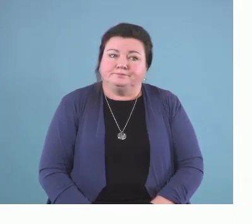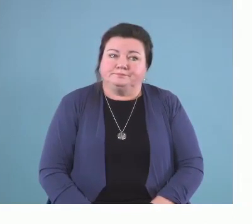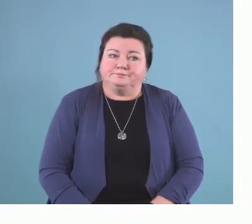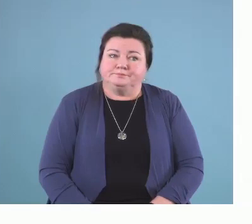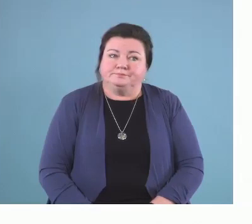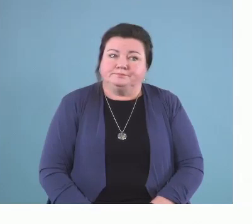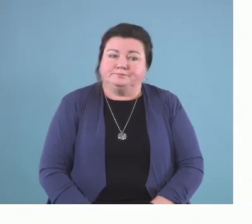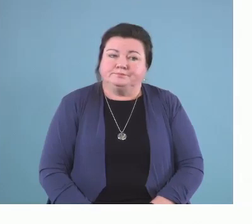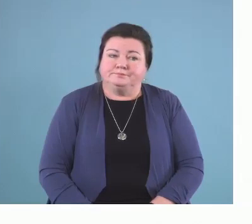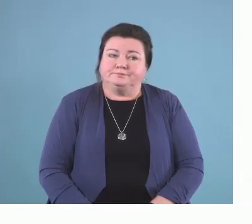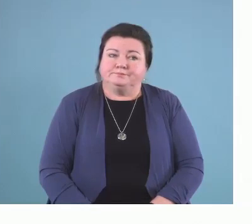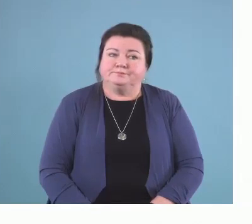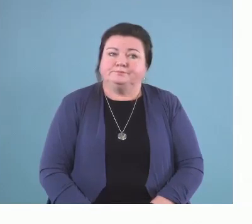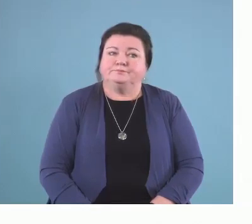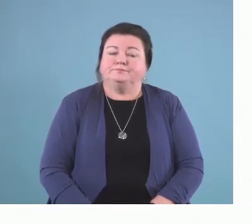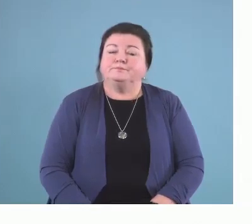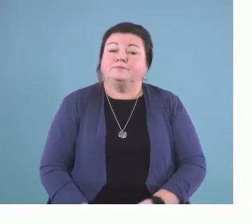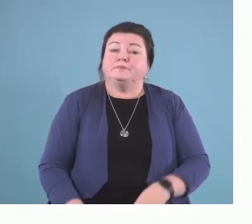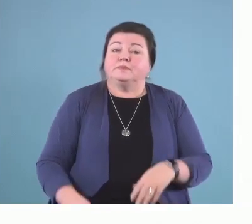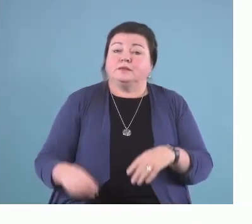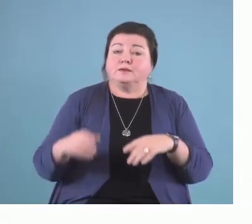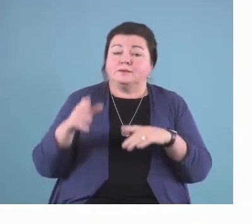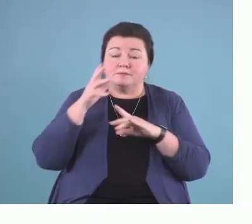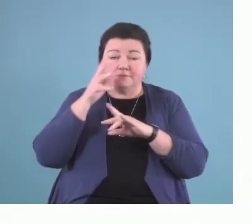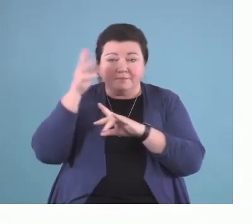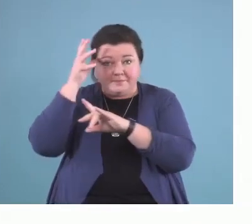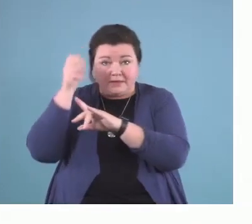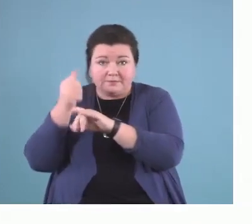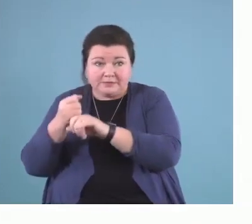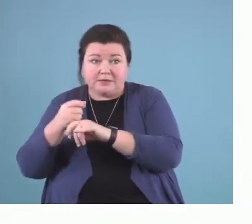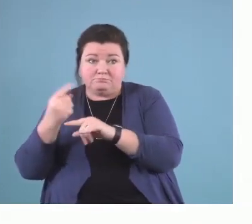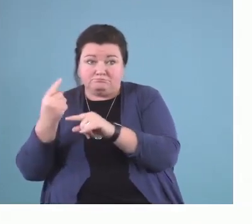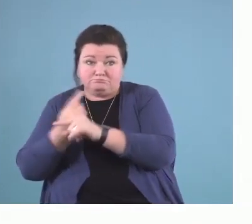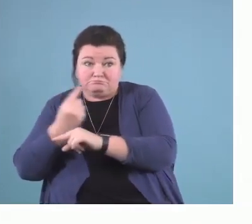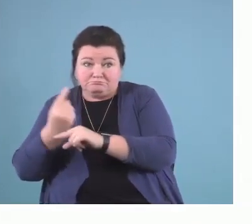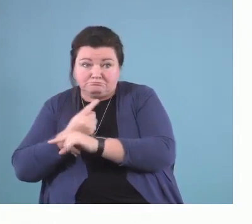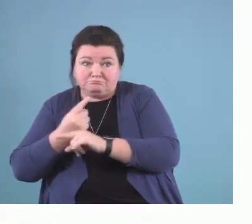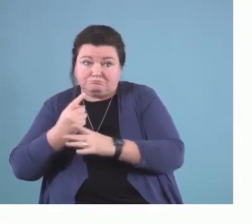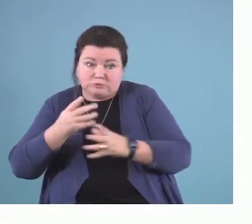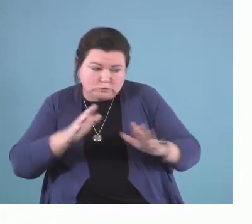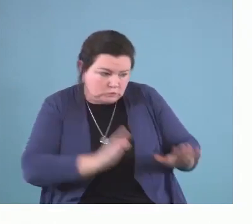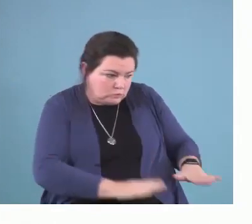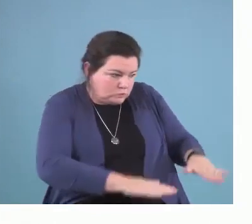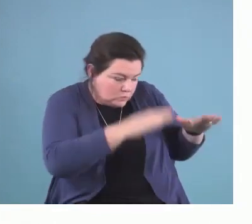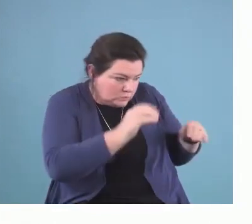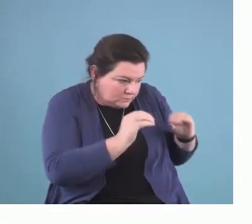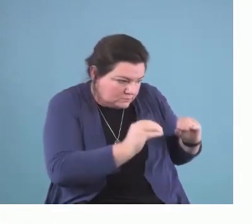So, whether parents can perform effectively in their child rearing roles within the family